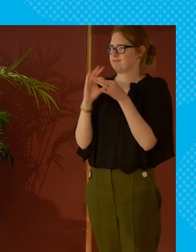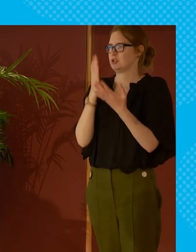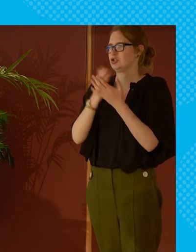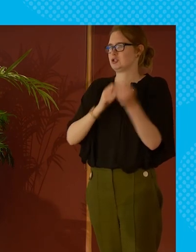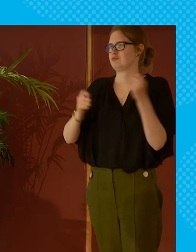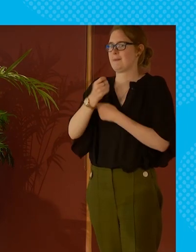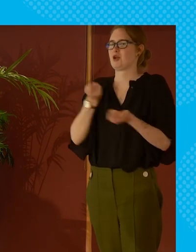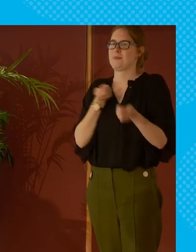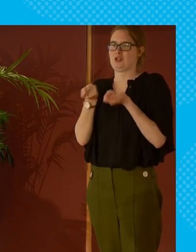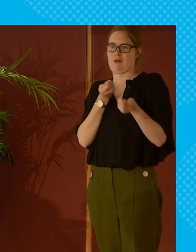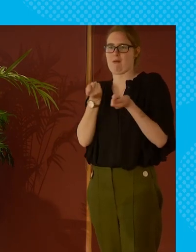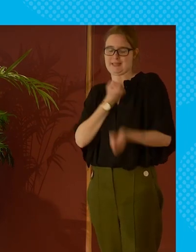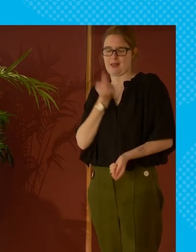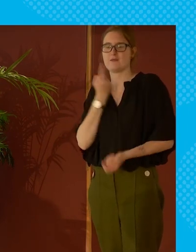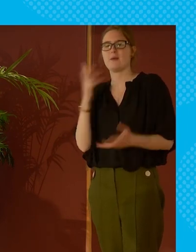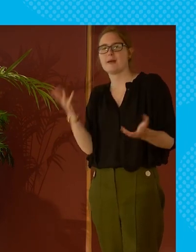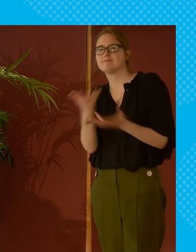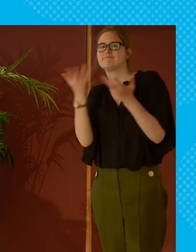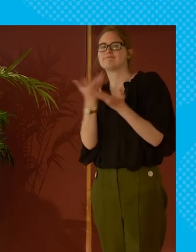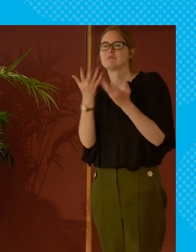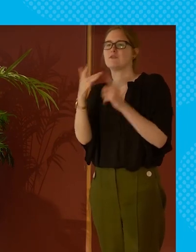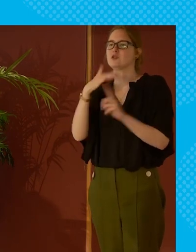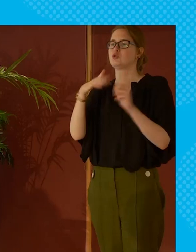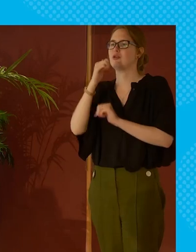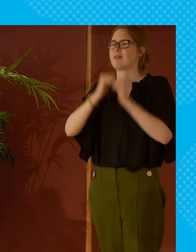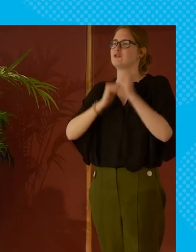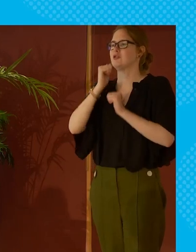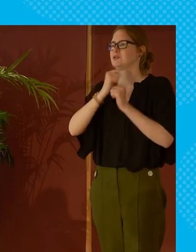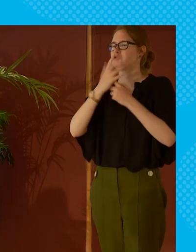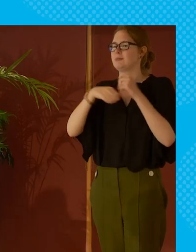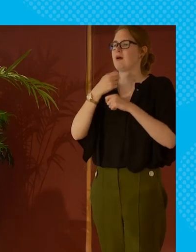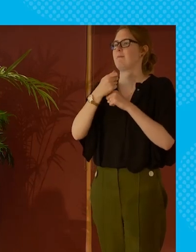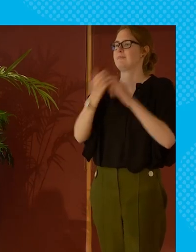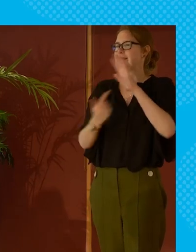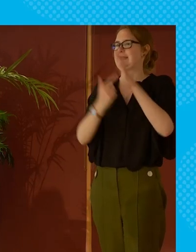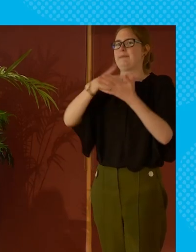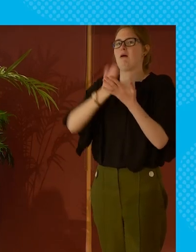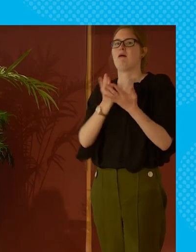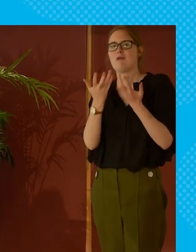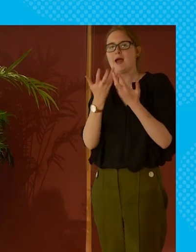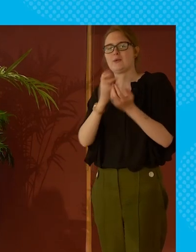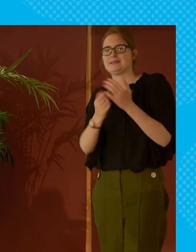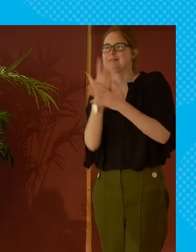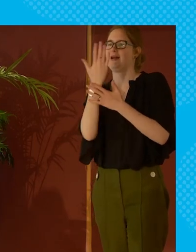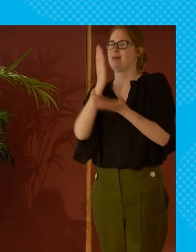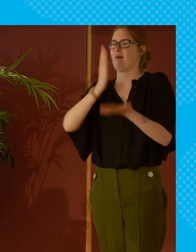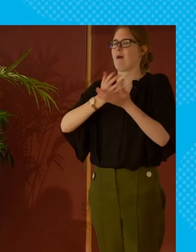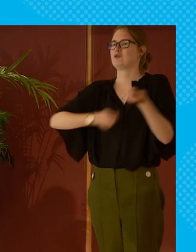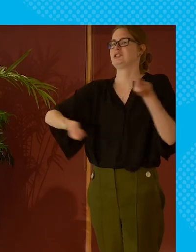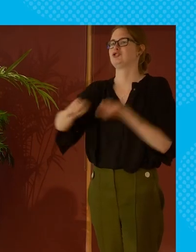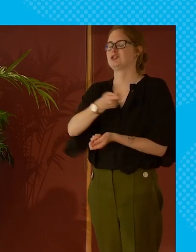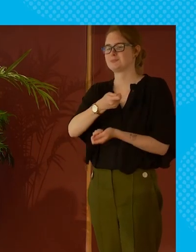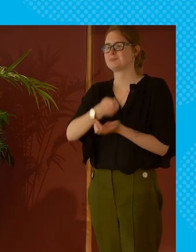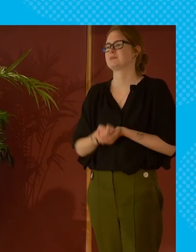these issues as a just transition commissioner but we've been pushing for social infrastructure to be a key part of how we develop a